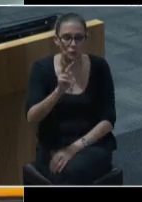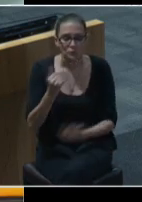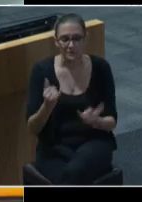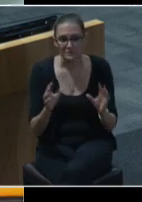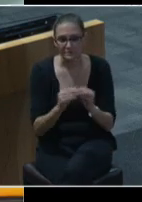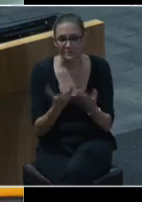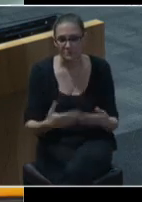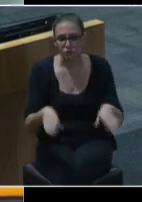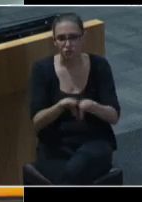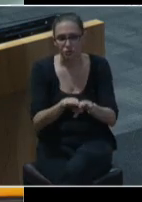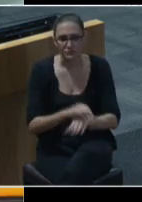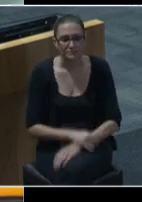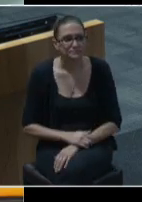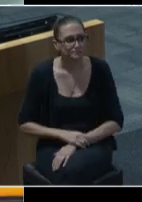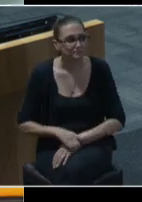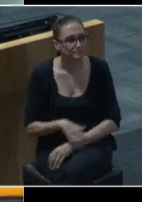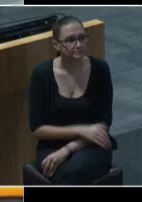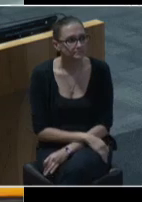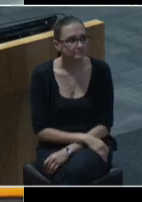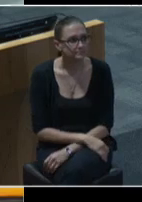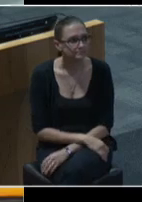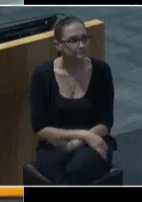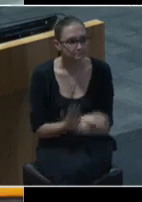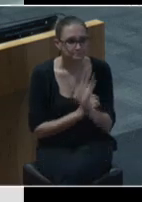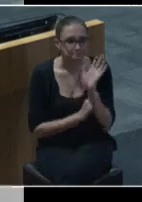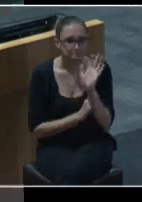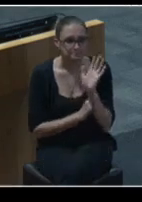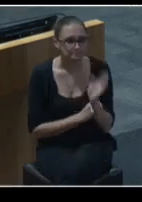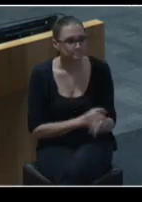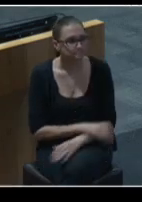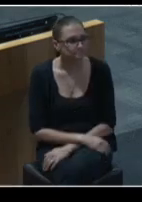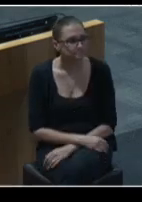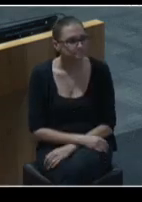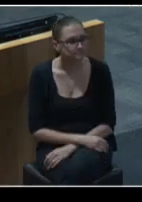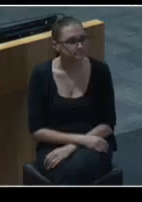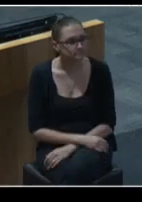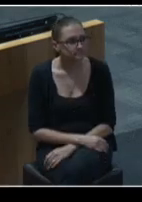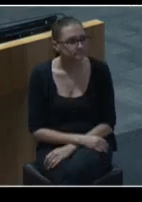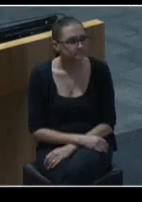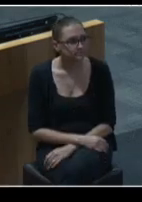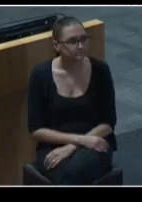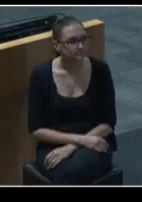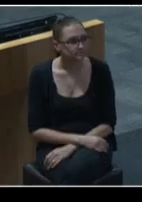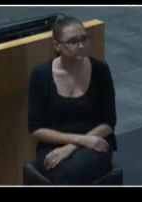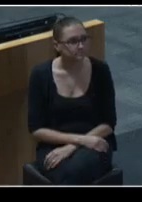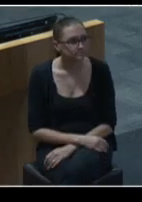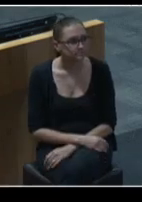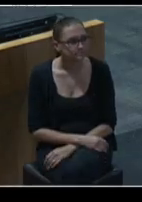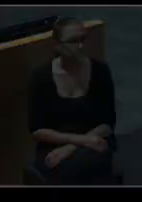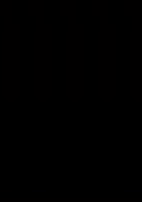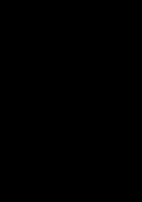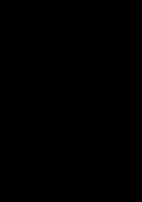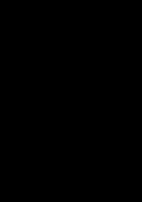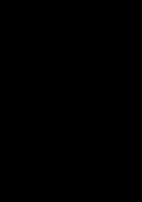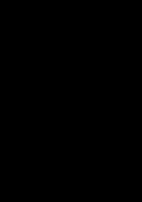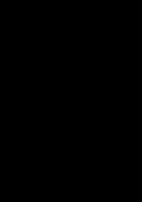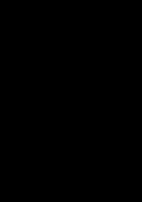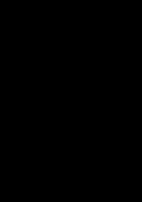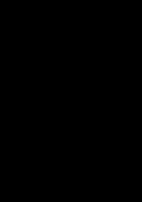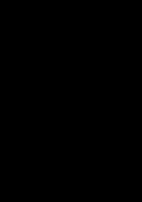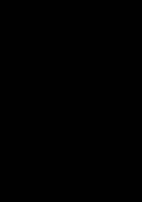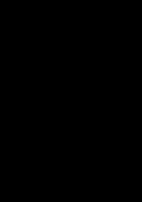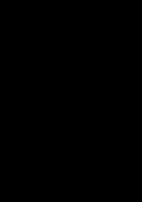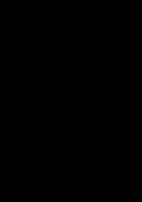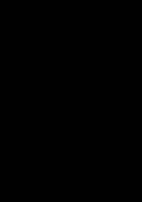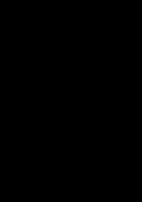is adjourned. ... I love you in the morning.